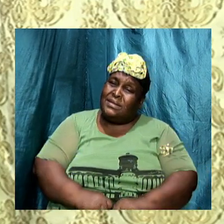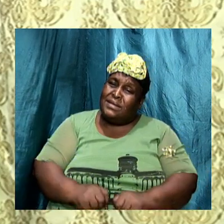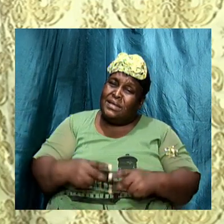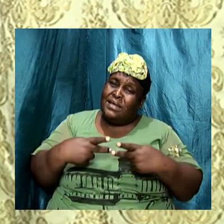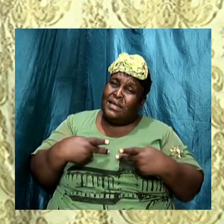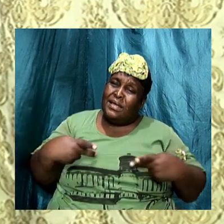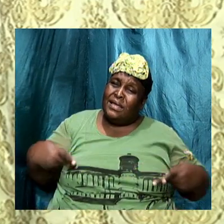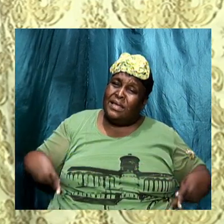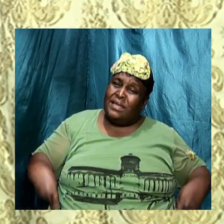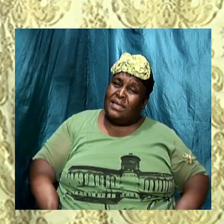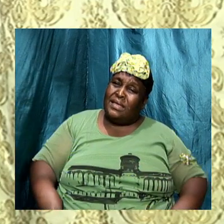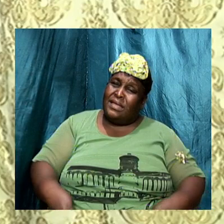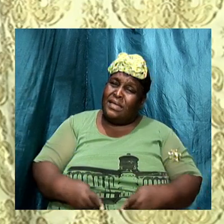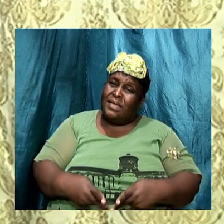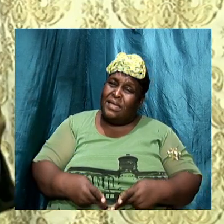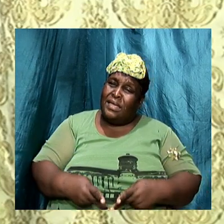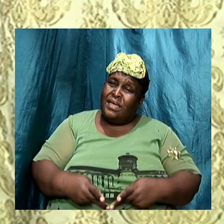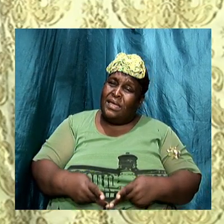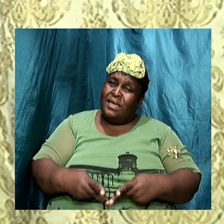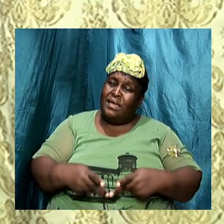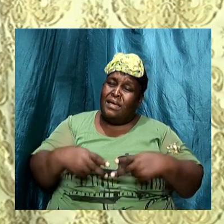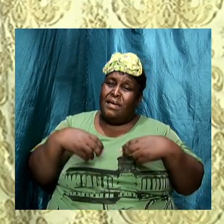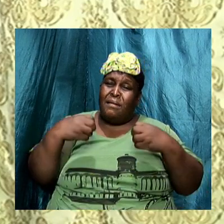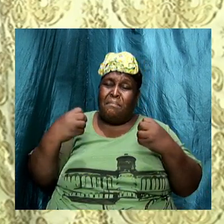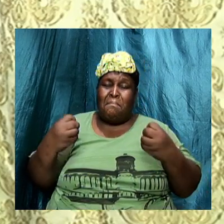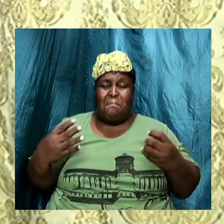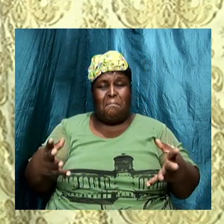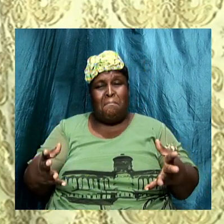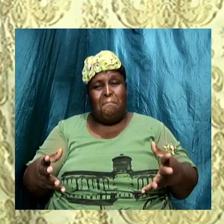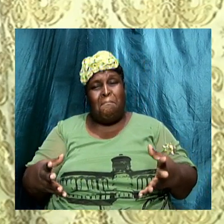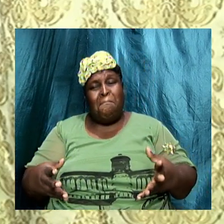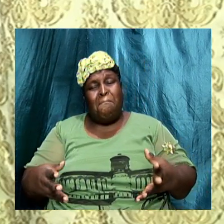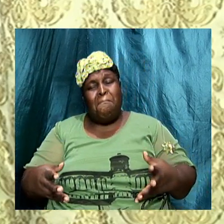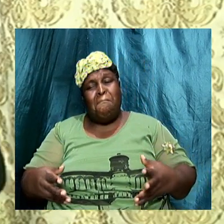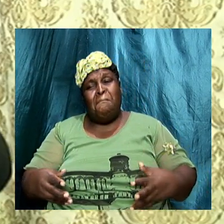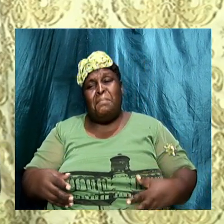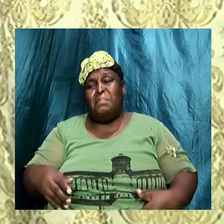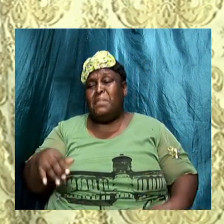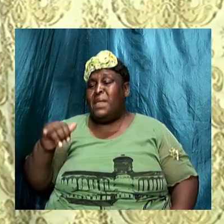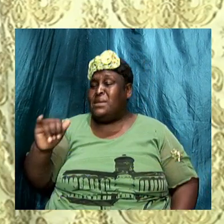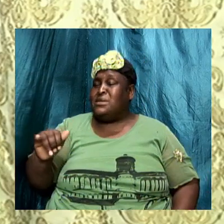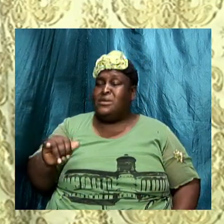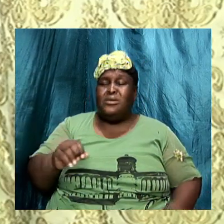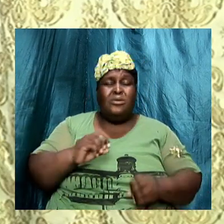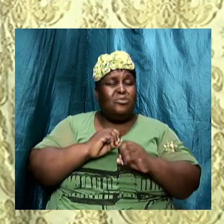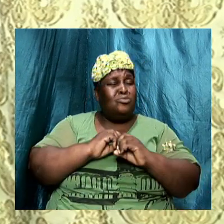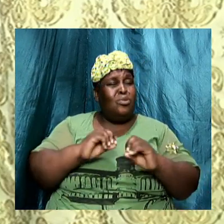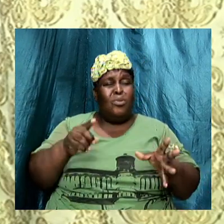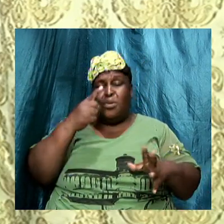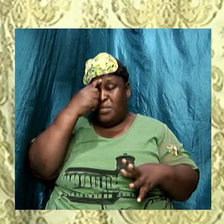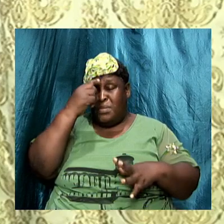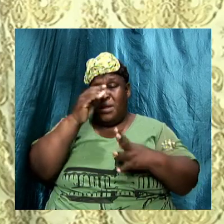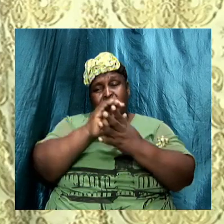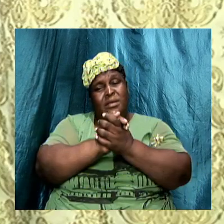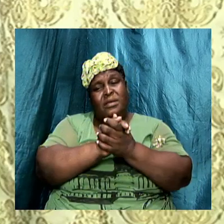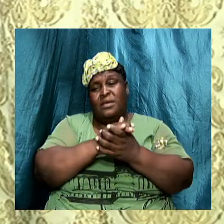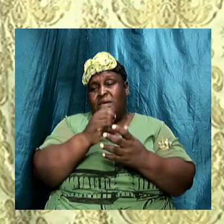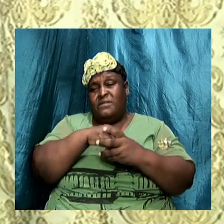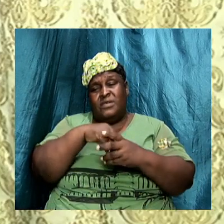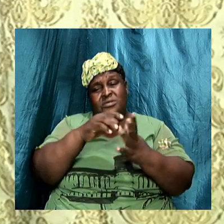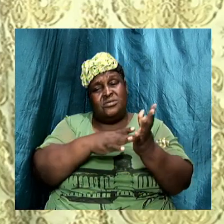and the Herodian as mentioned in Mark 8 15 still did not believe in him